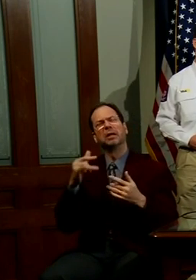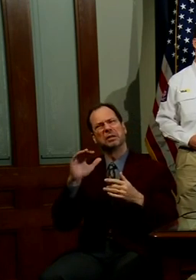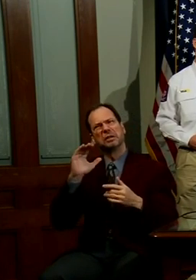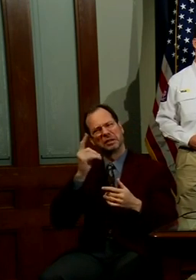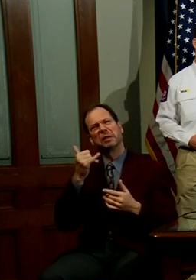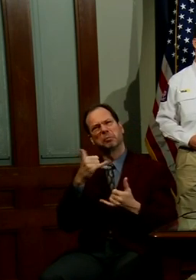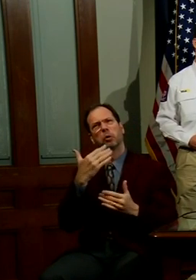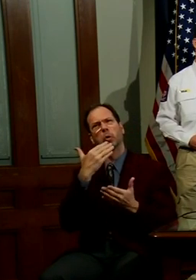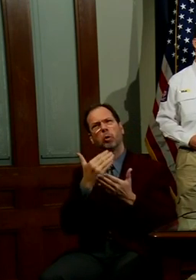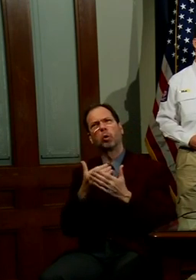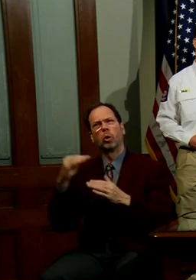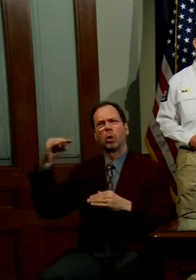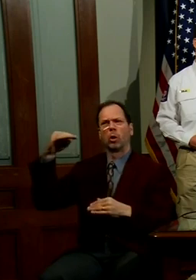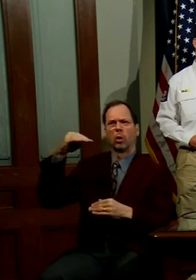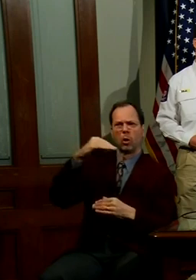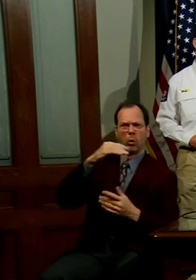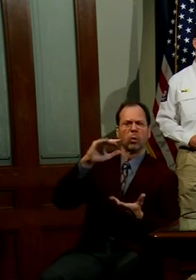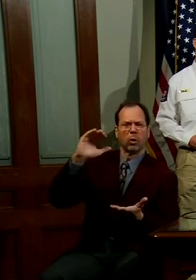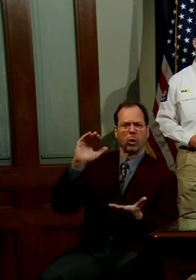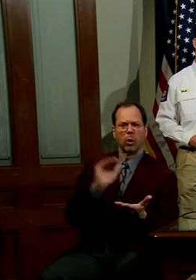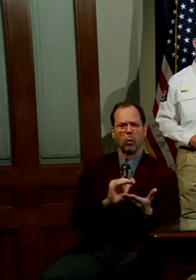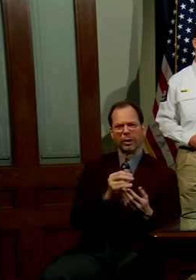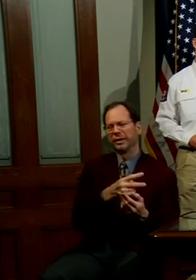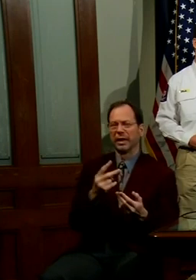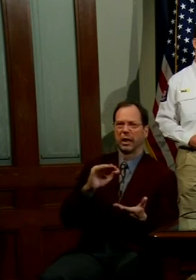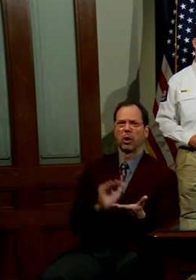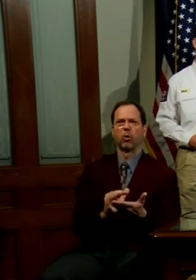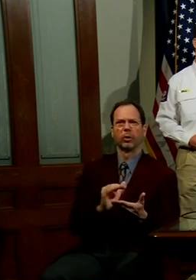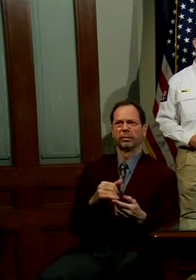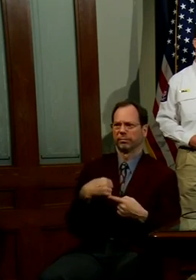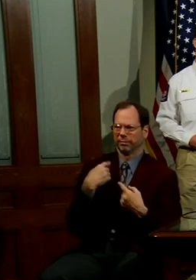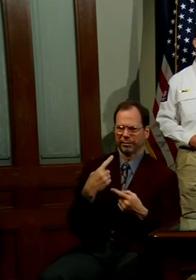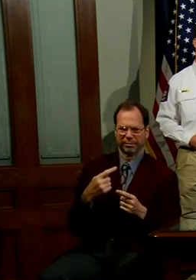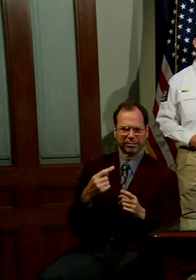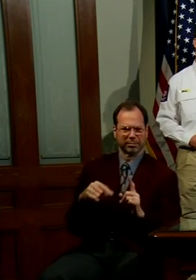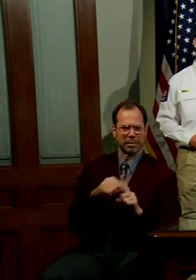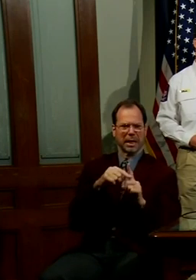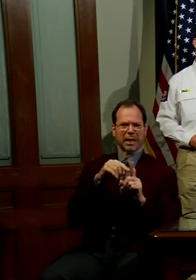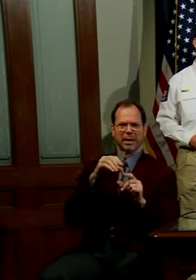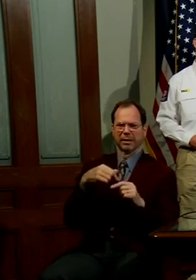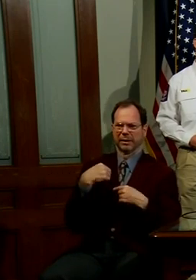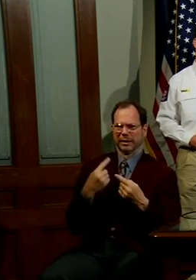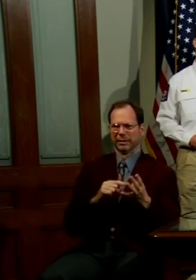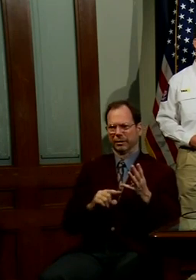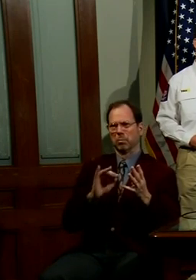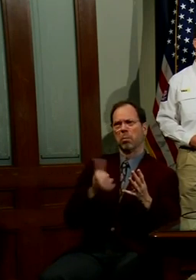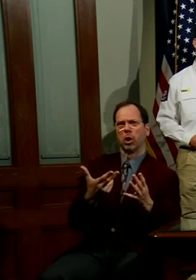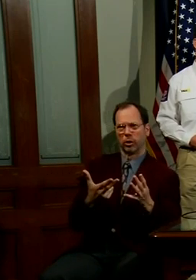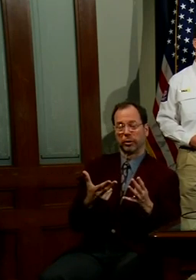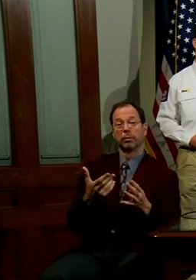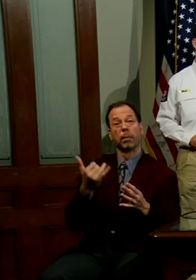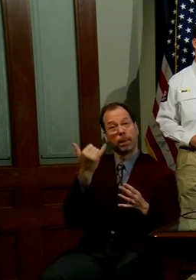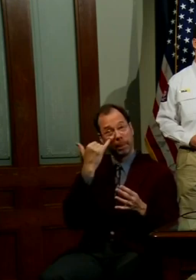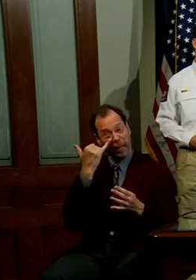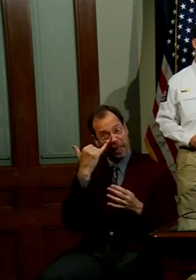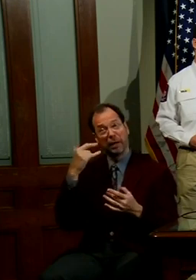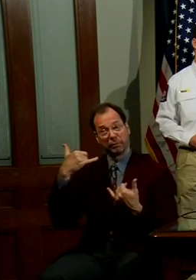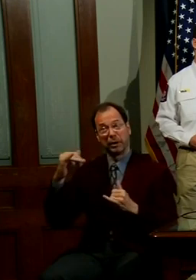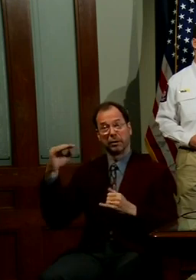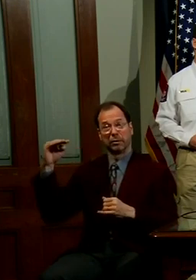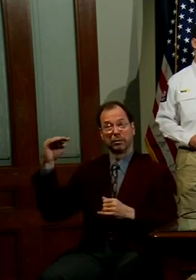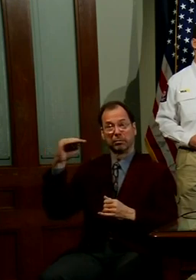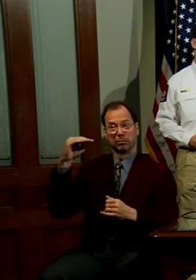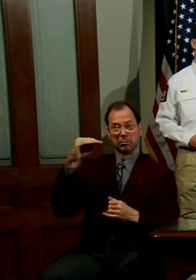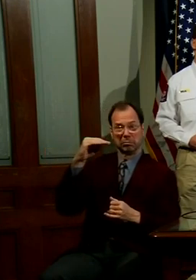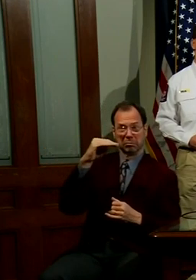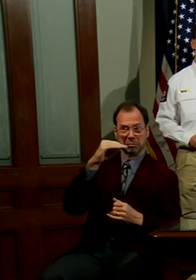in that it was the second lowest number of people who tested positive since late March. If those trends continue,